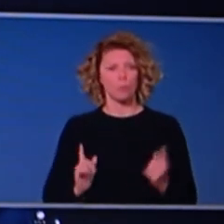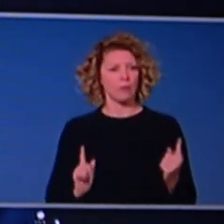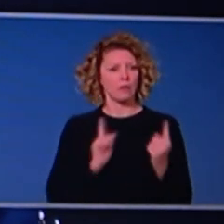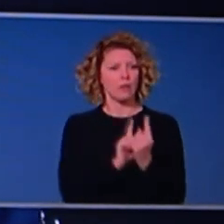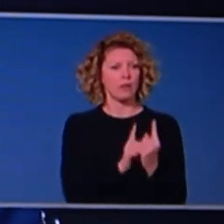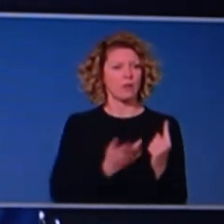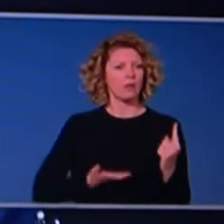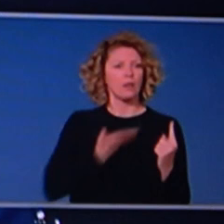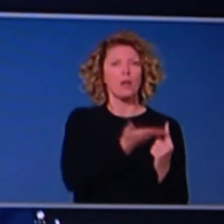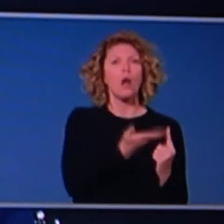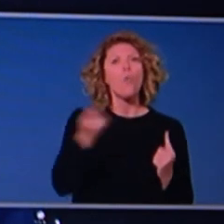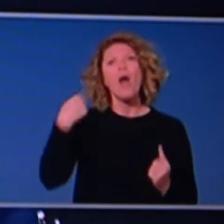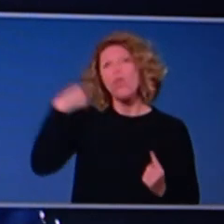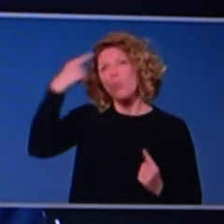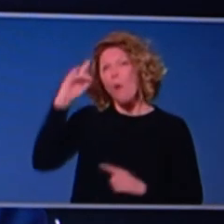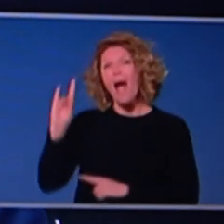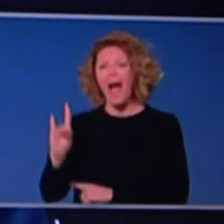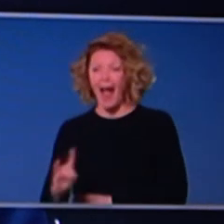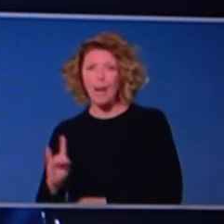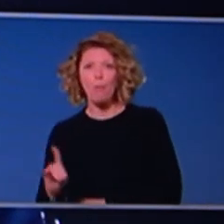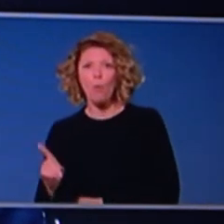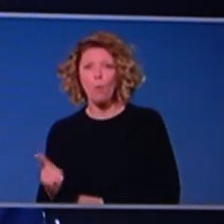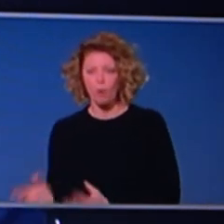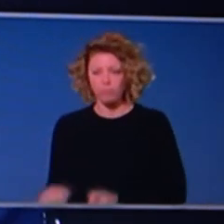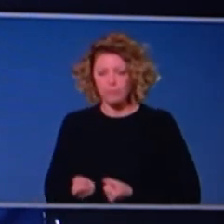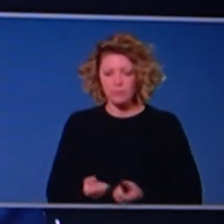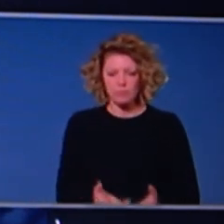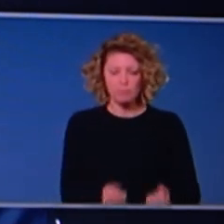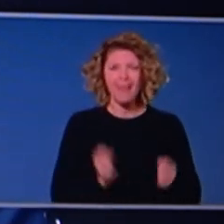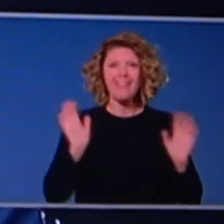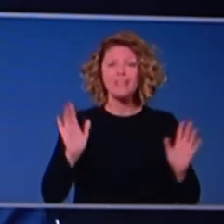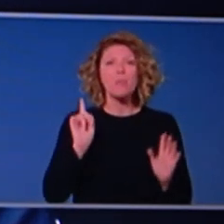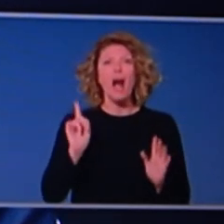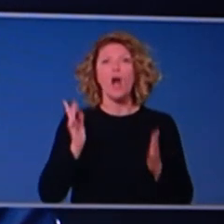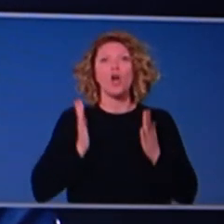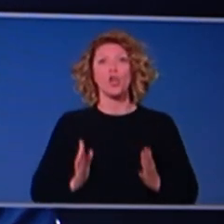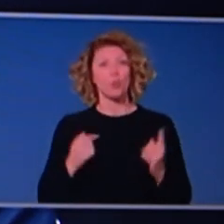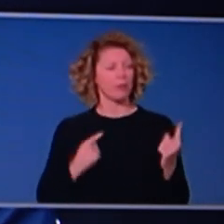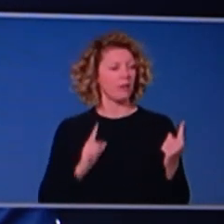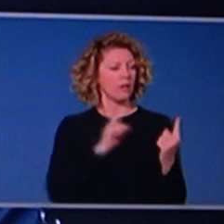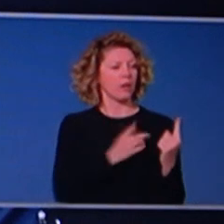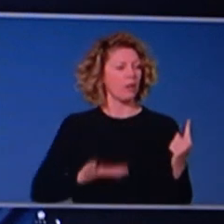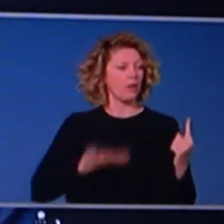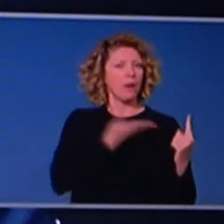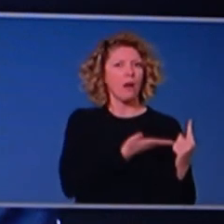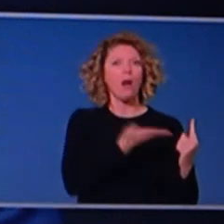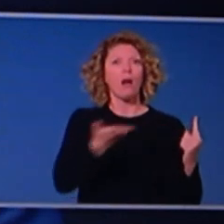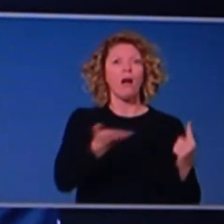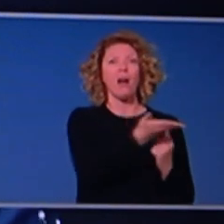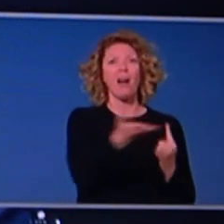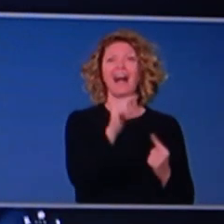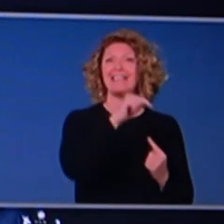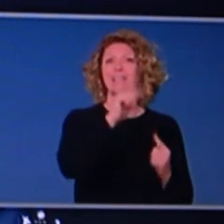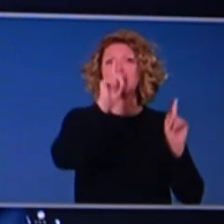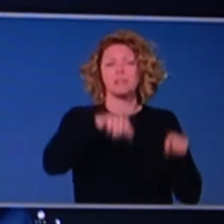the virus was only coming from animals to humans. And, uh, at that stage, there probably was quite a bit of human to human transmission. And as the